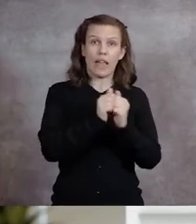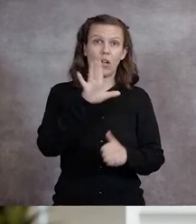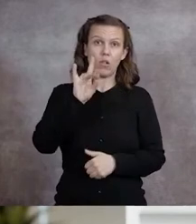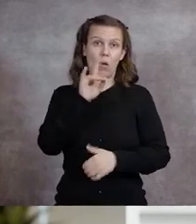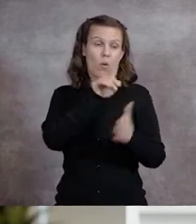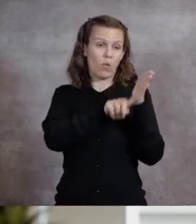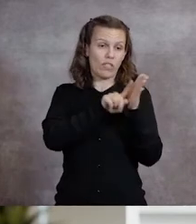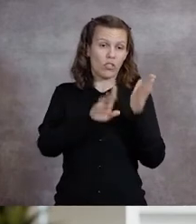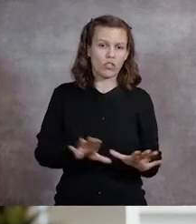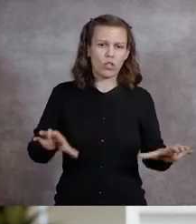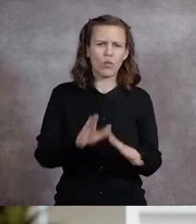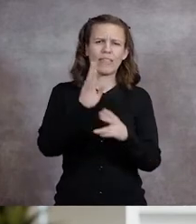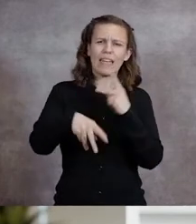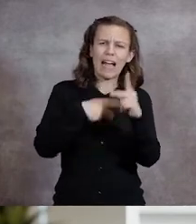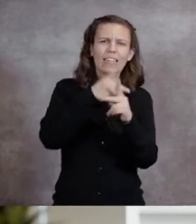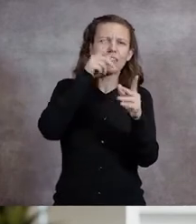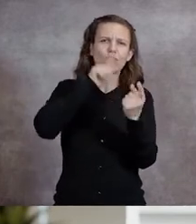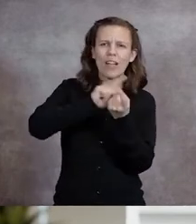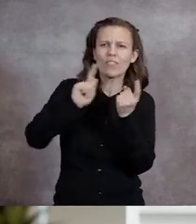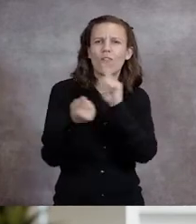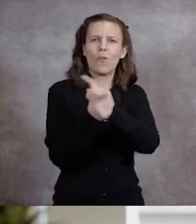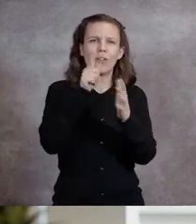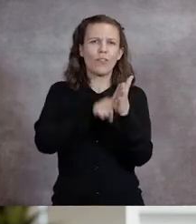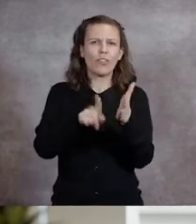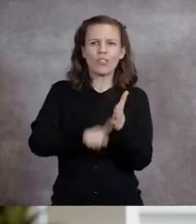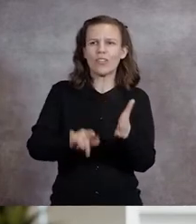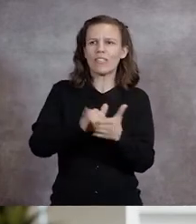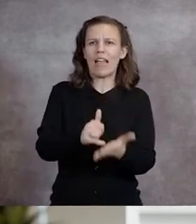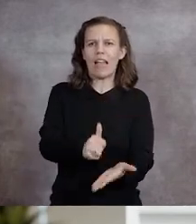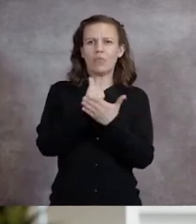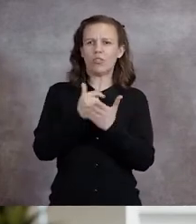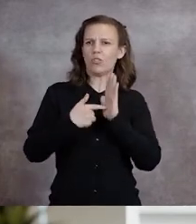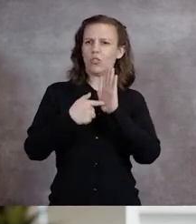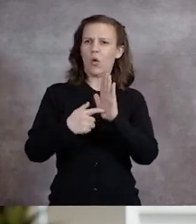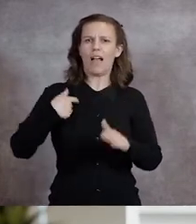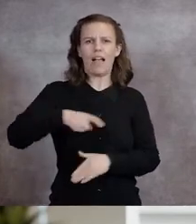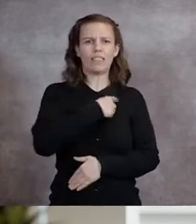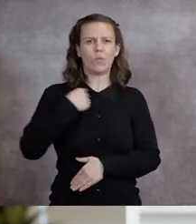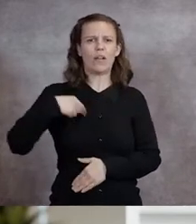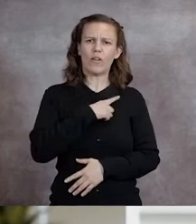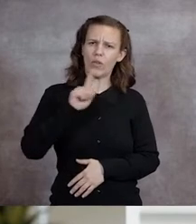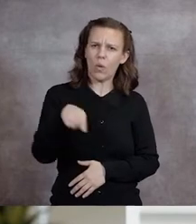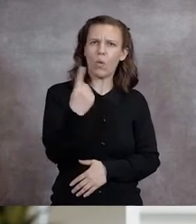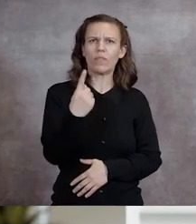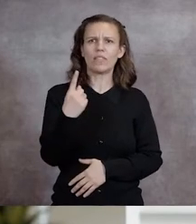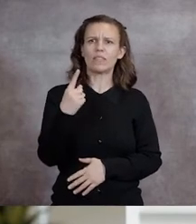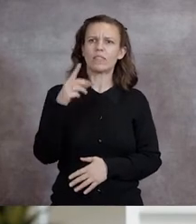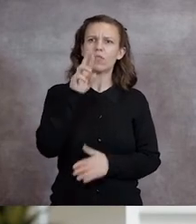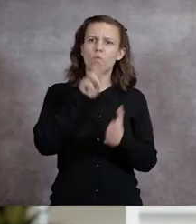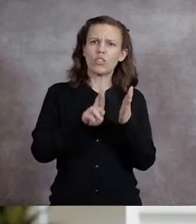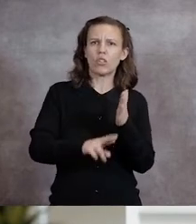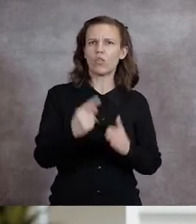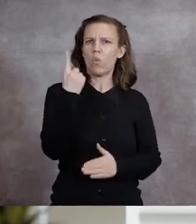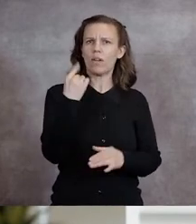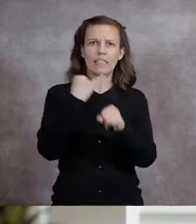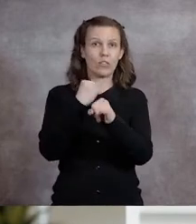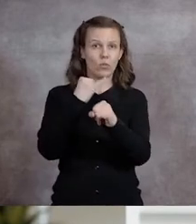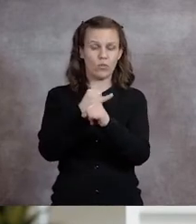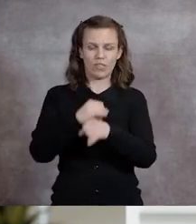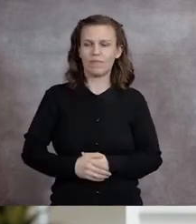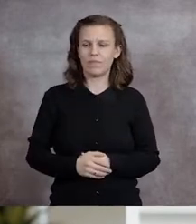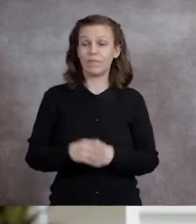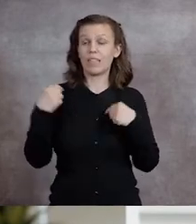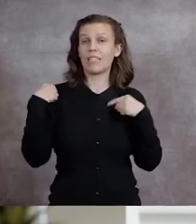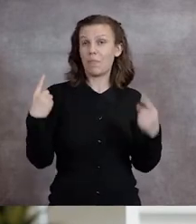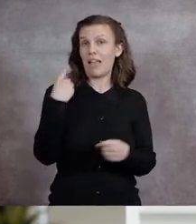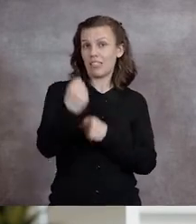are conducting the kind of transformative research that defines our role as the state's only research one institution. This